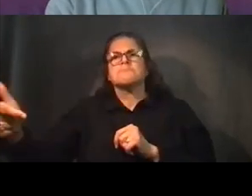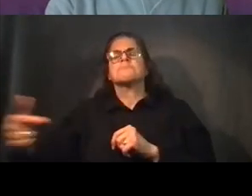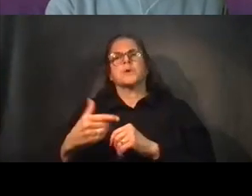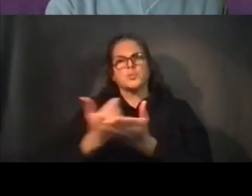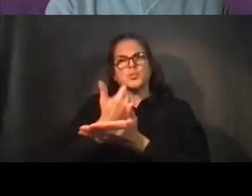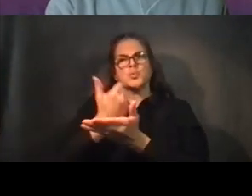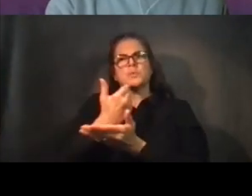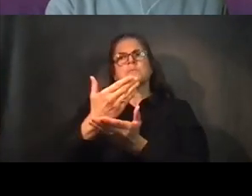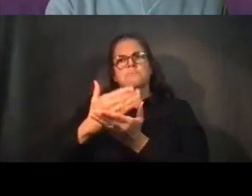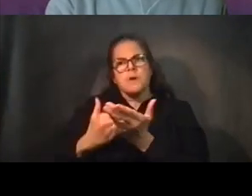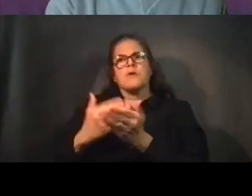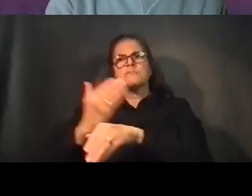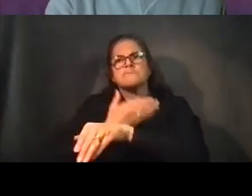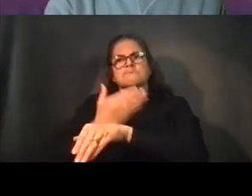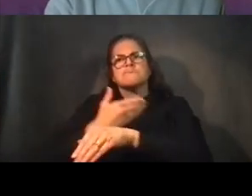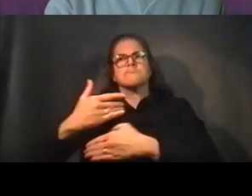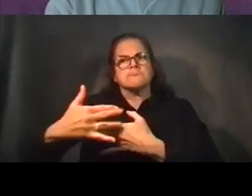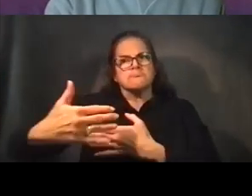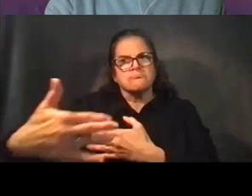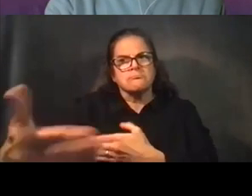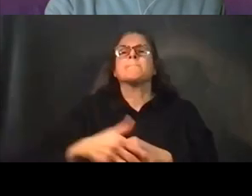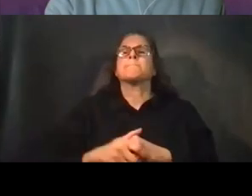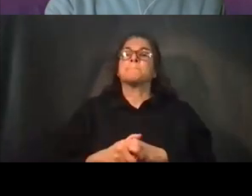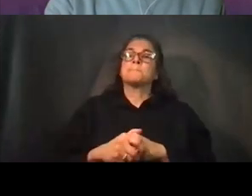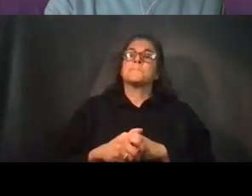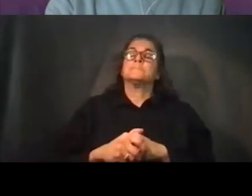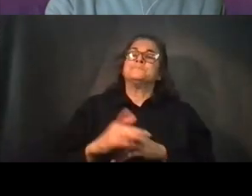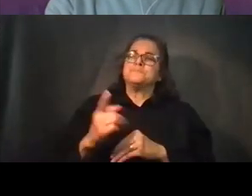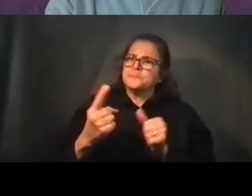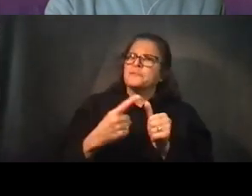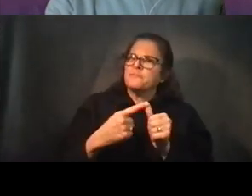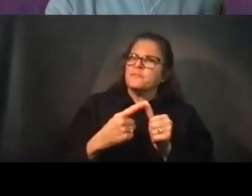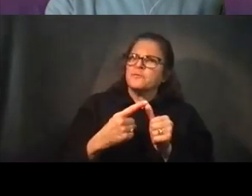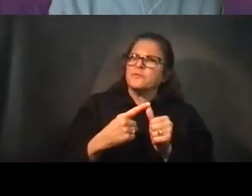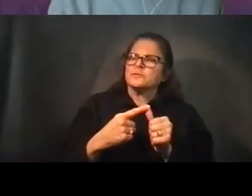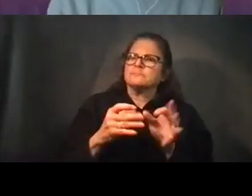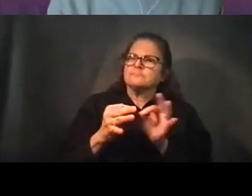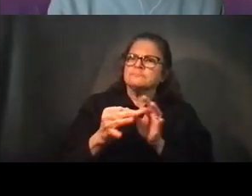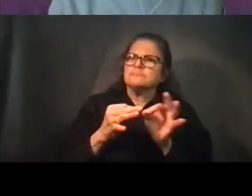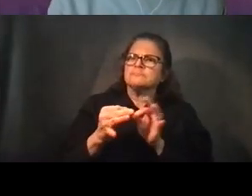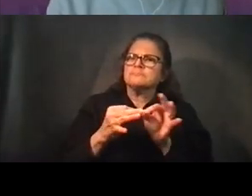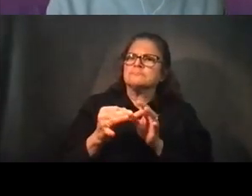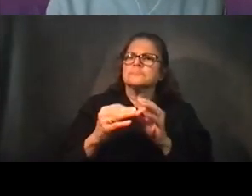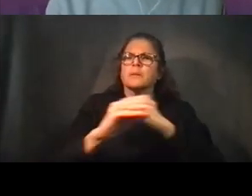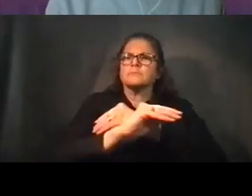started on the presentation, I'm going to explain a little bit more about how this virtual meeting will work.